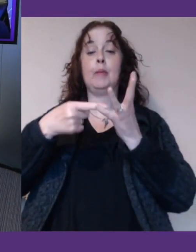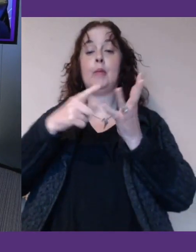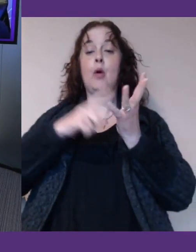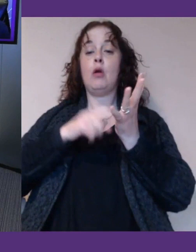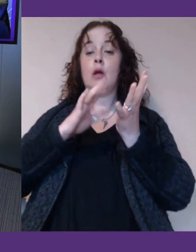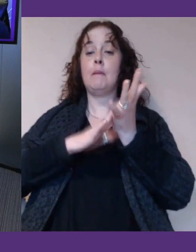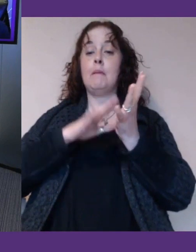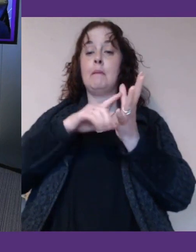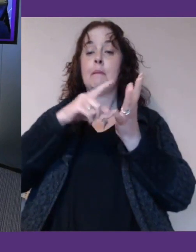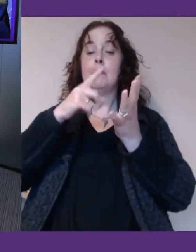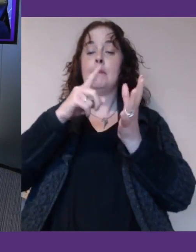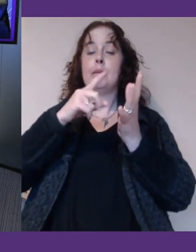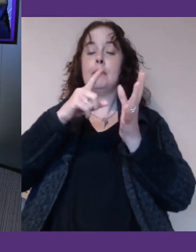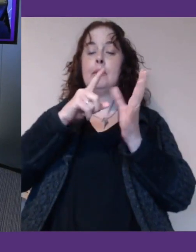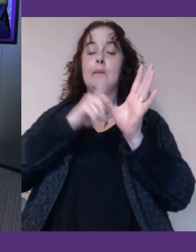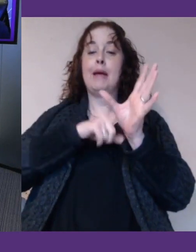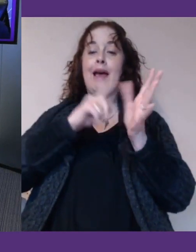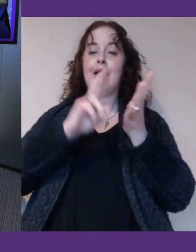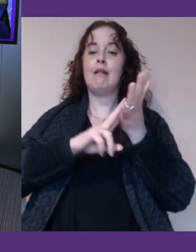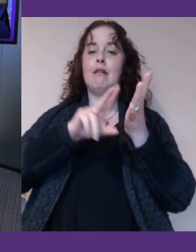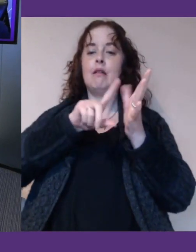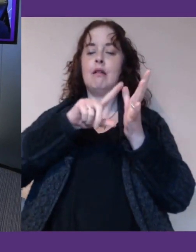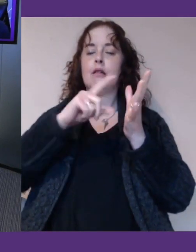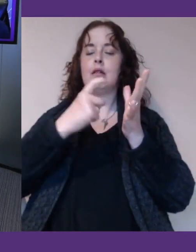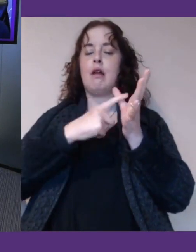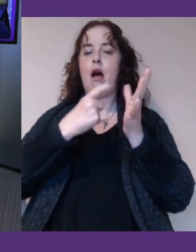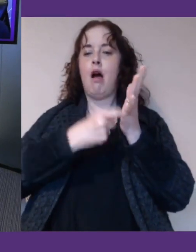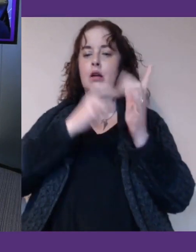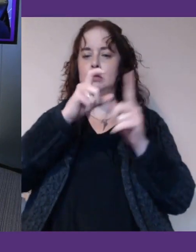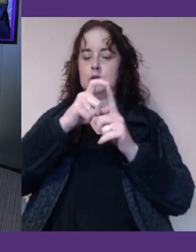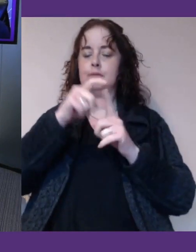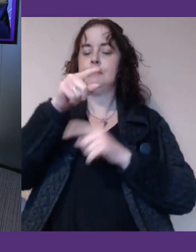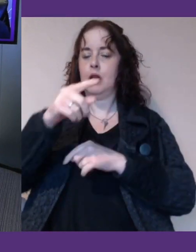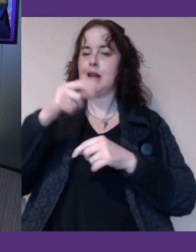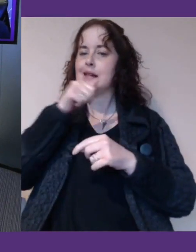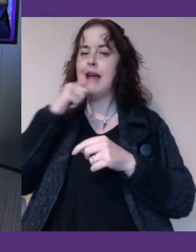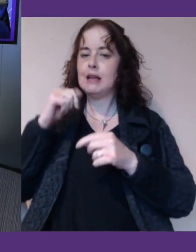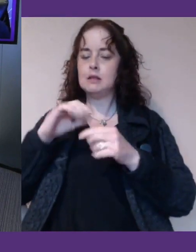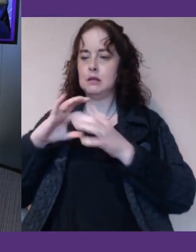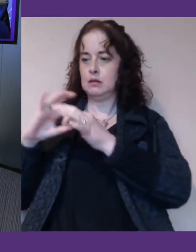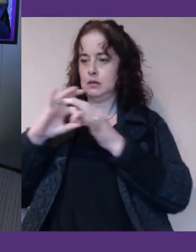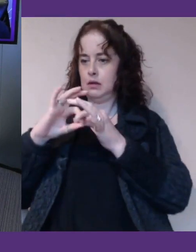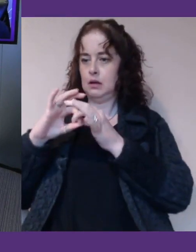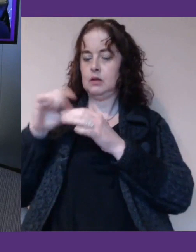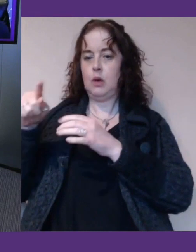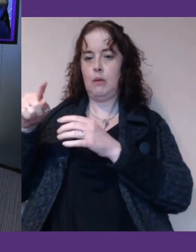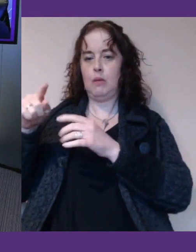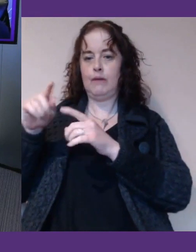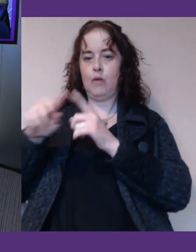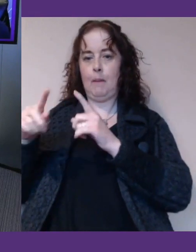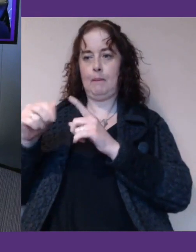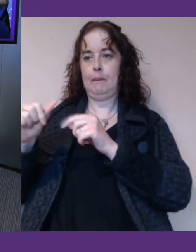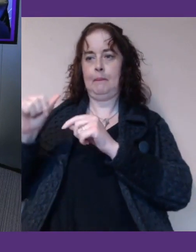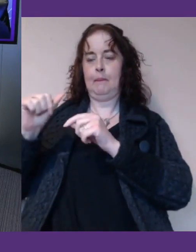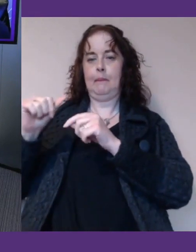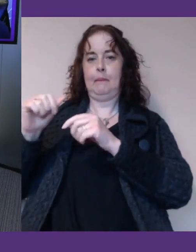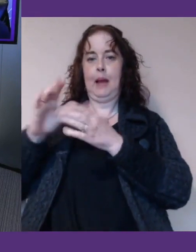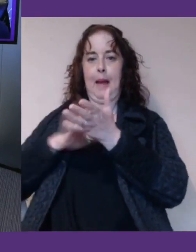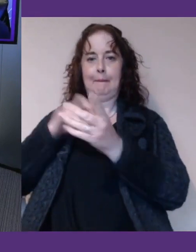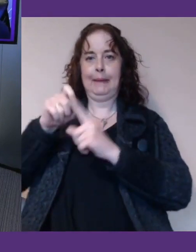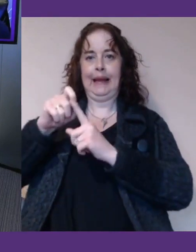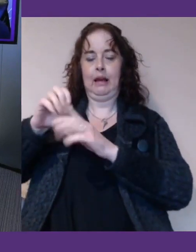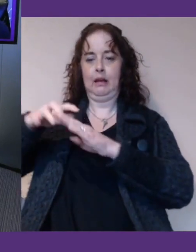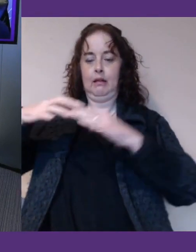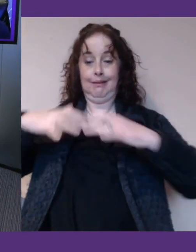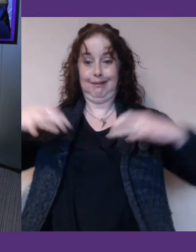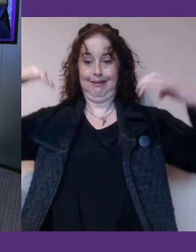link there from, if you like, somebody on the back benches who's able to kind of be a bit more